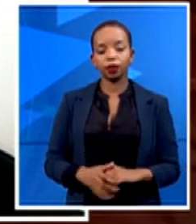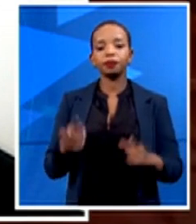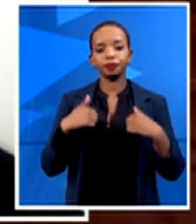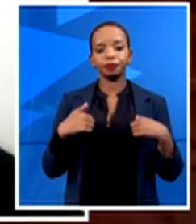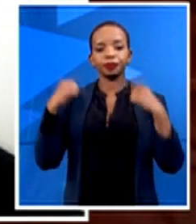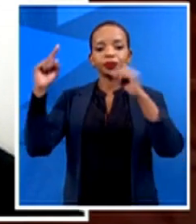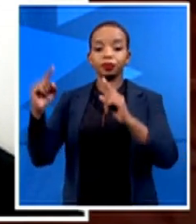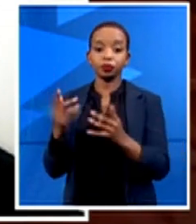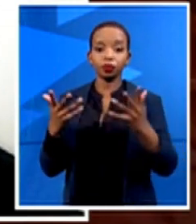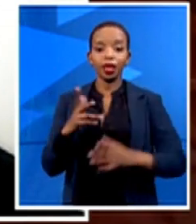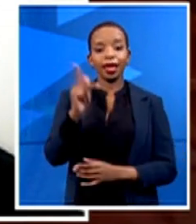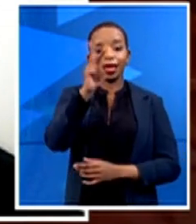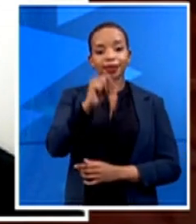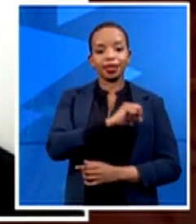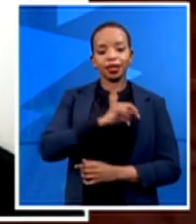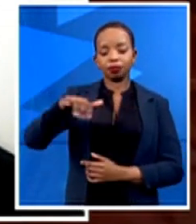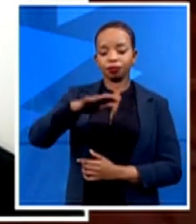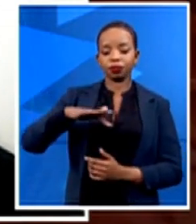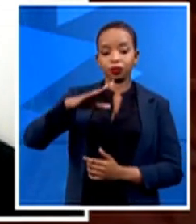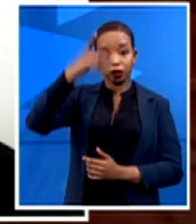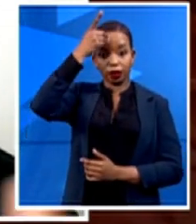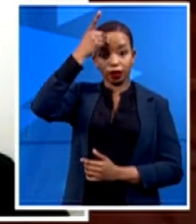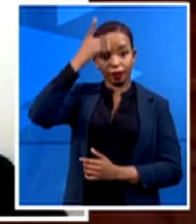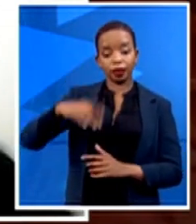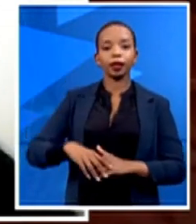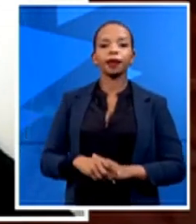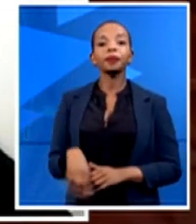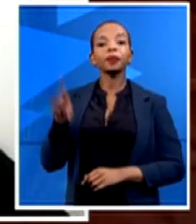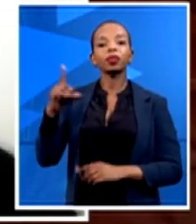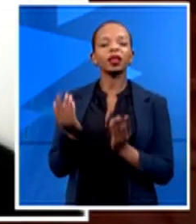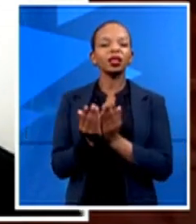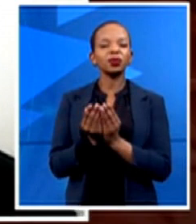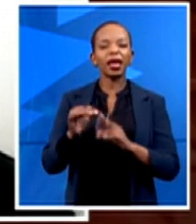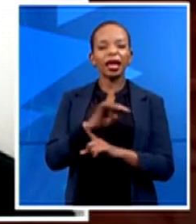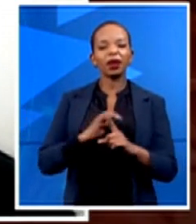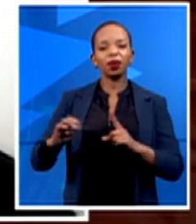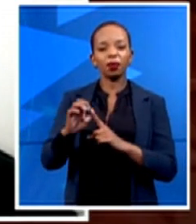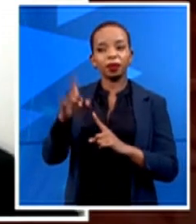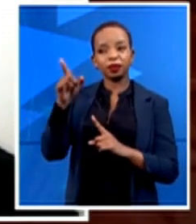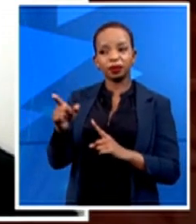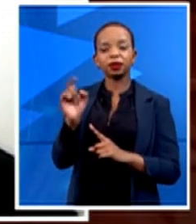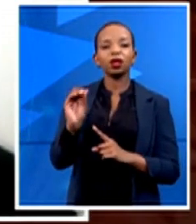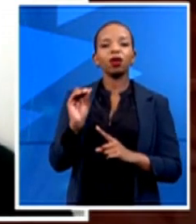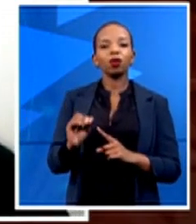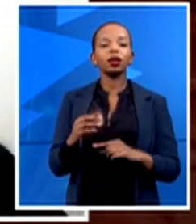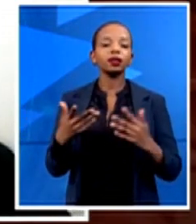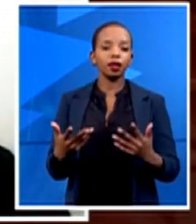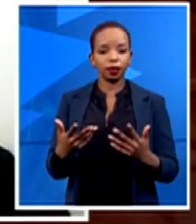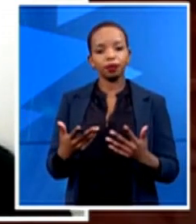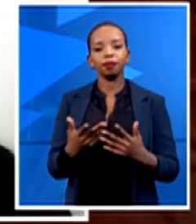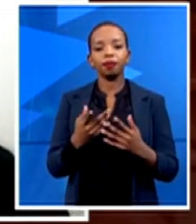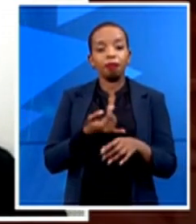for instance, in a schooling environment where the earlier grades have already started coming into school, and you see